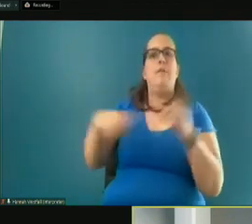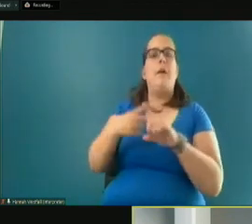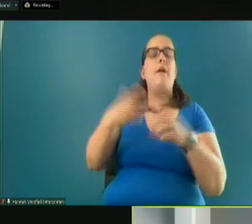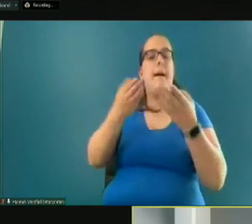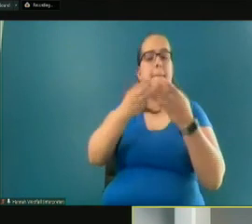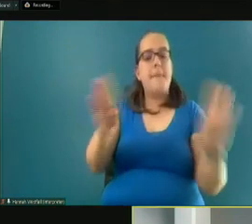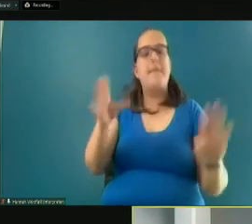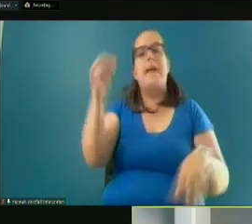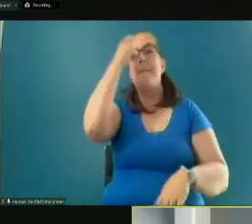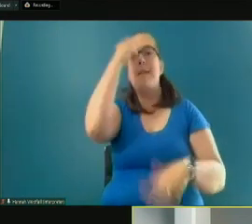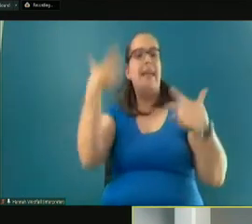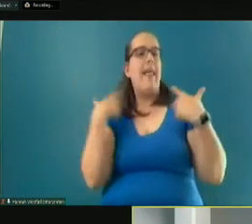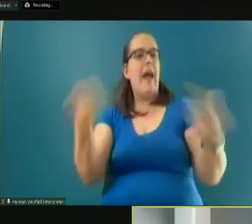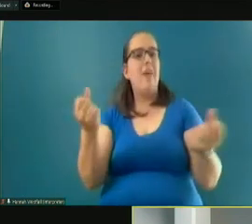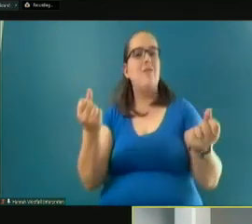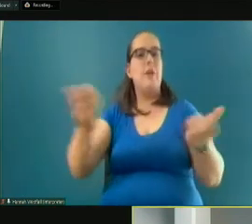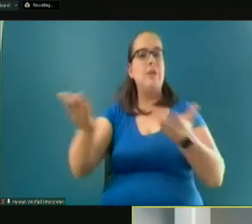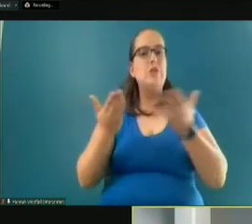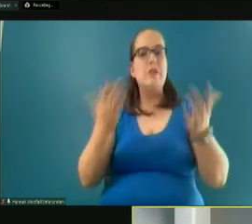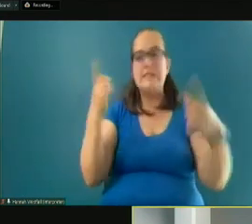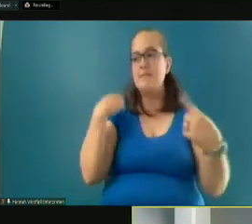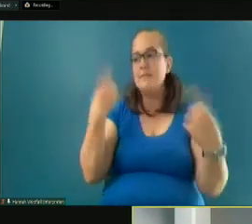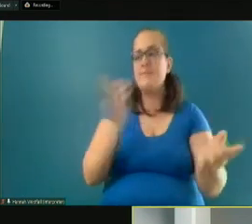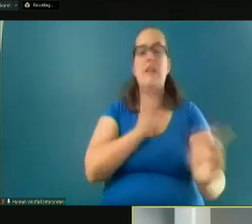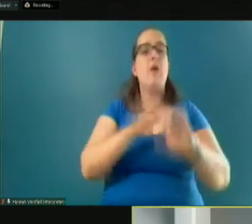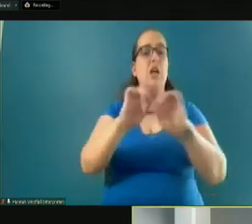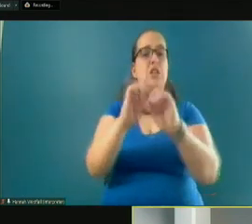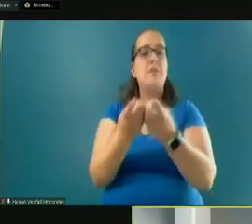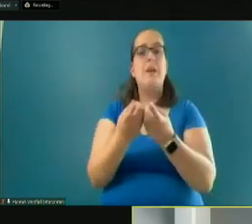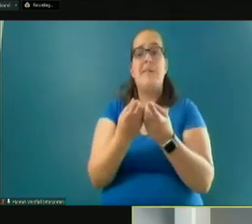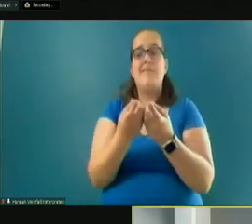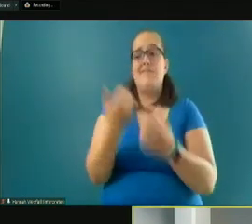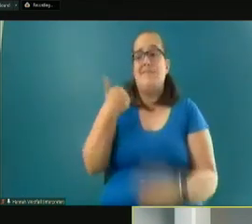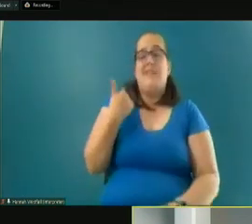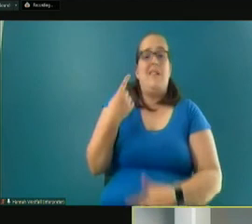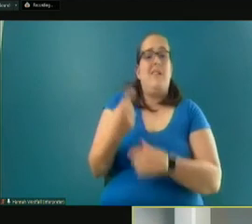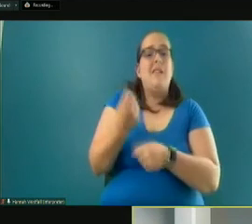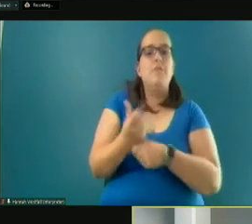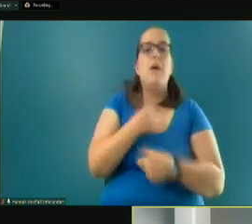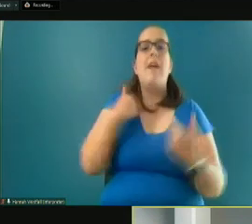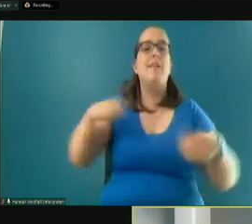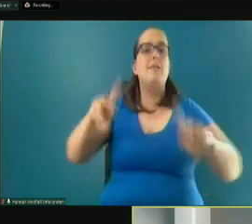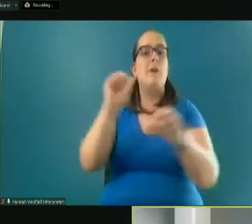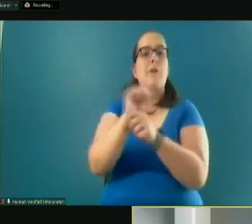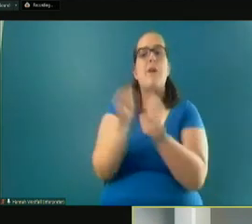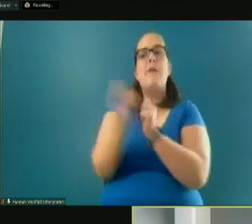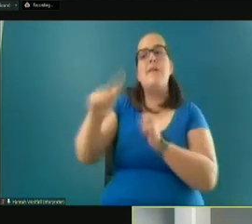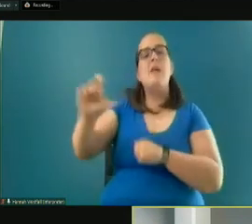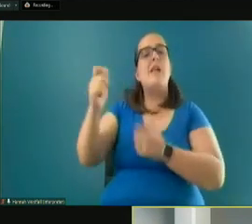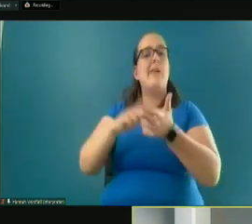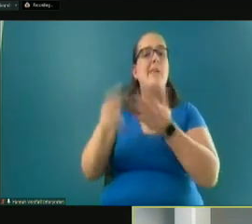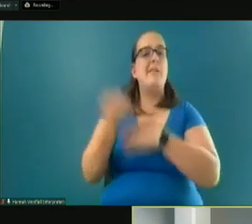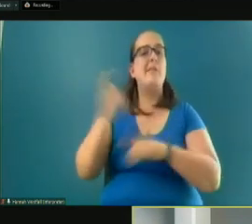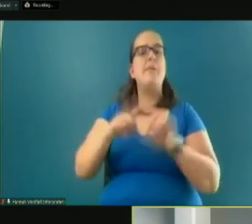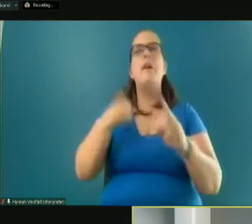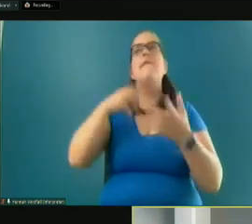services and our department this past year. I've had the opportunity to work with them on other projects, but I've